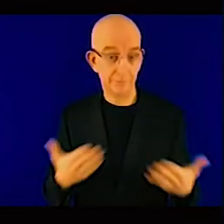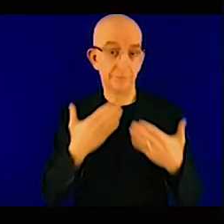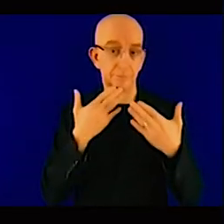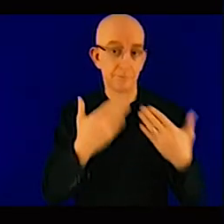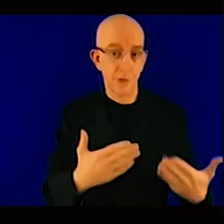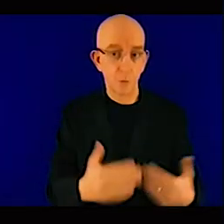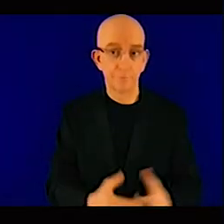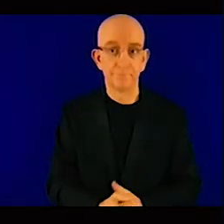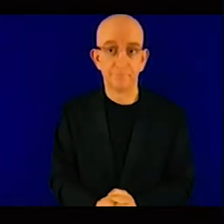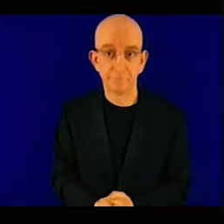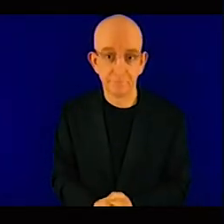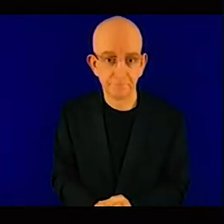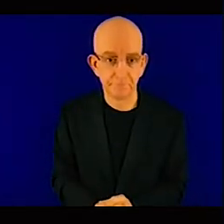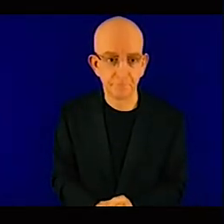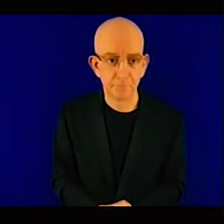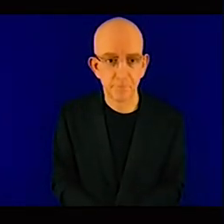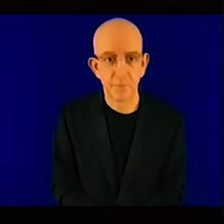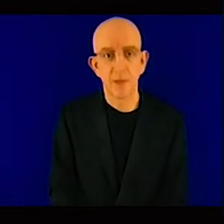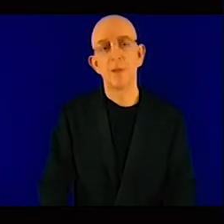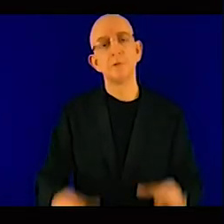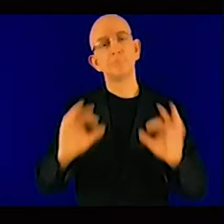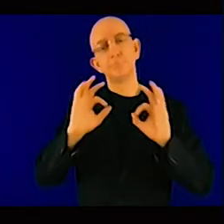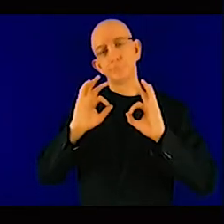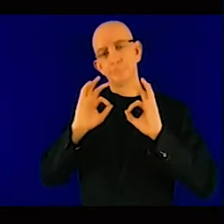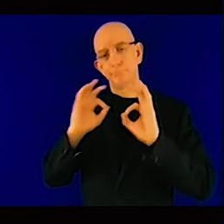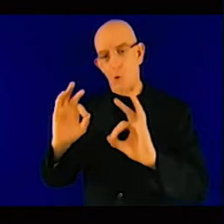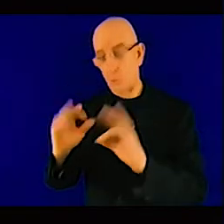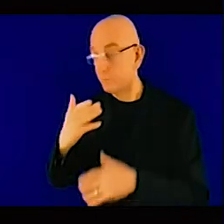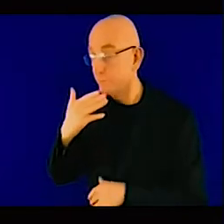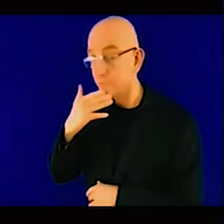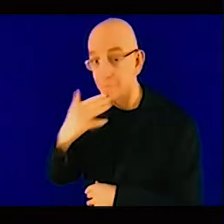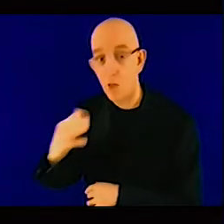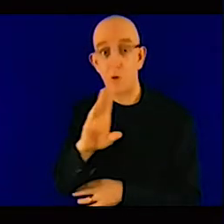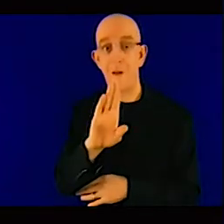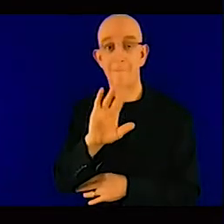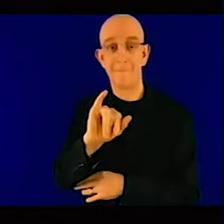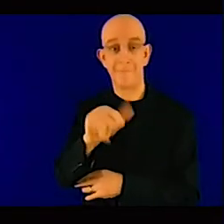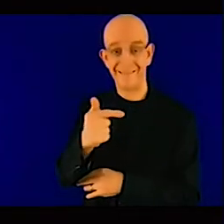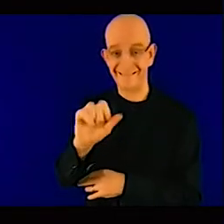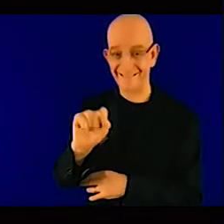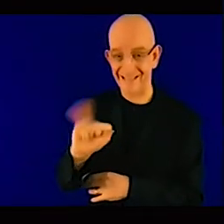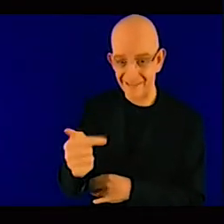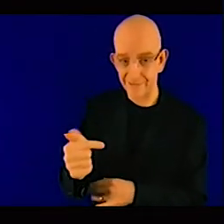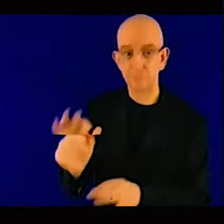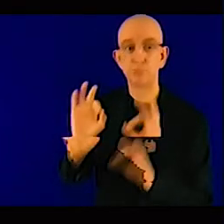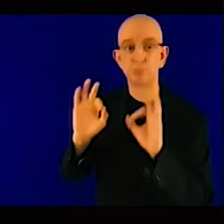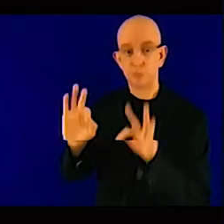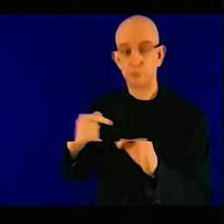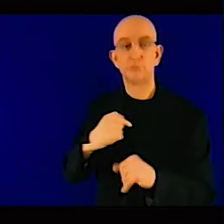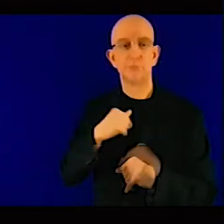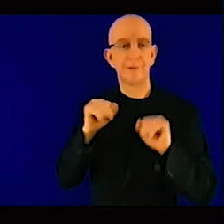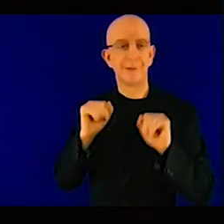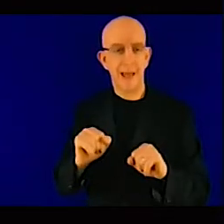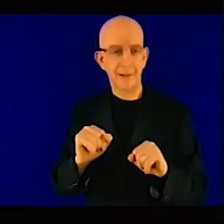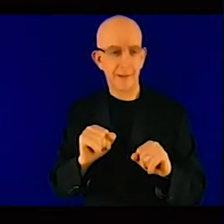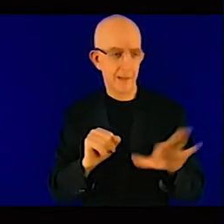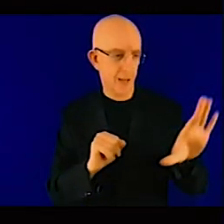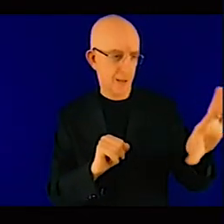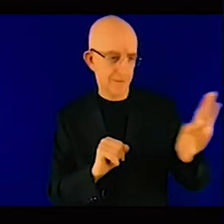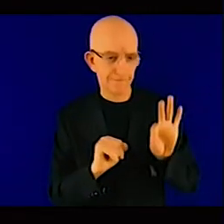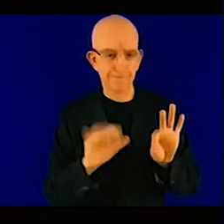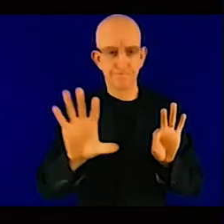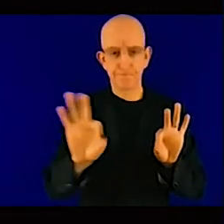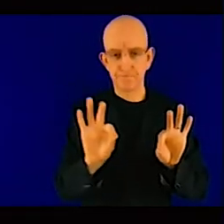the other speakers, try to produce my contribution. I think I have